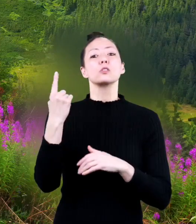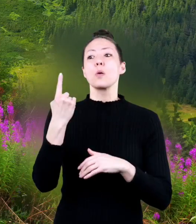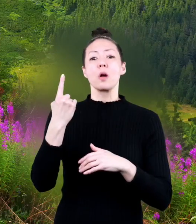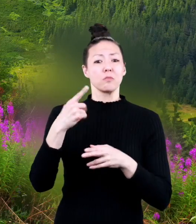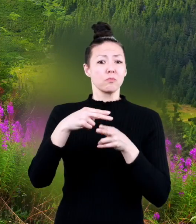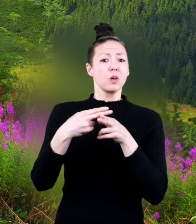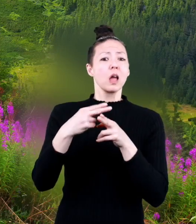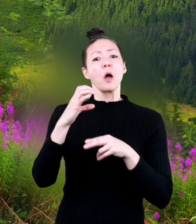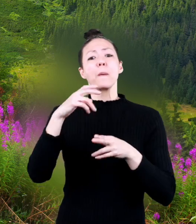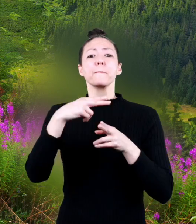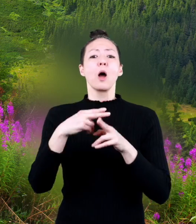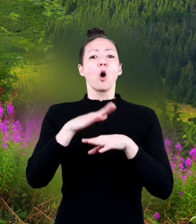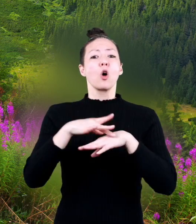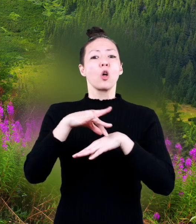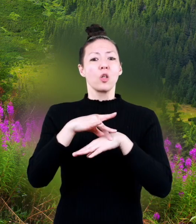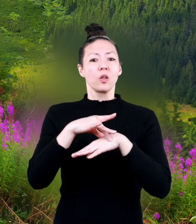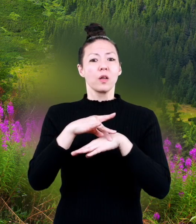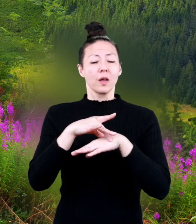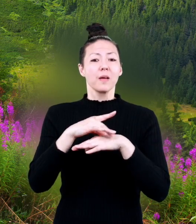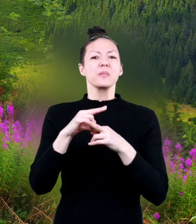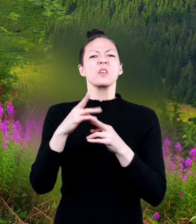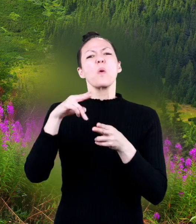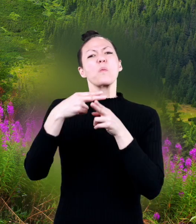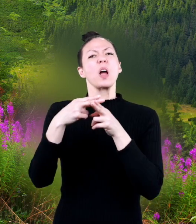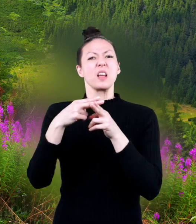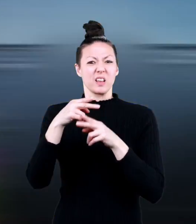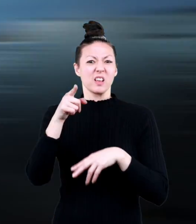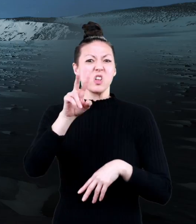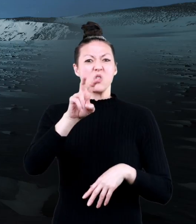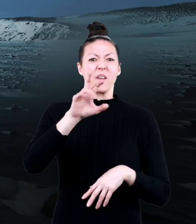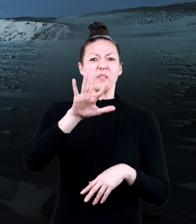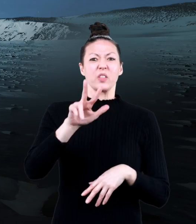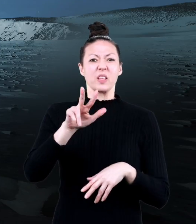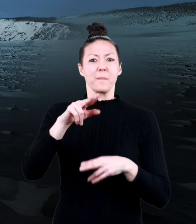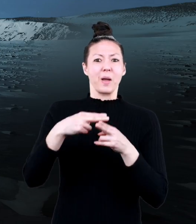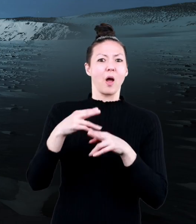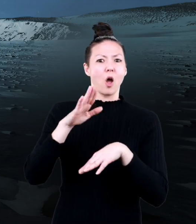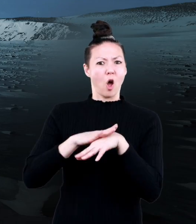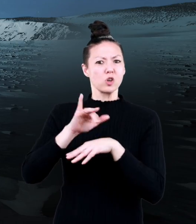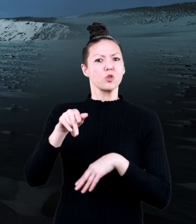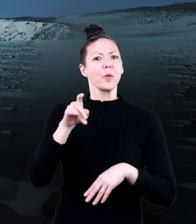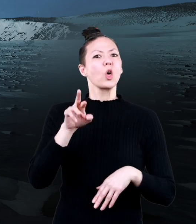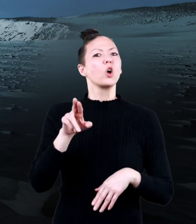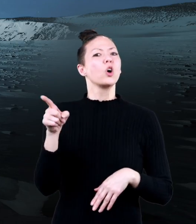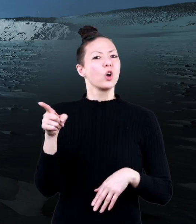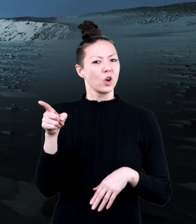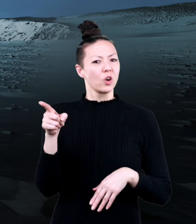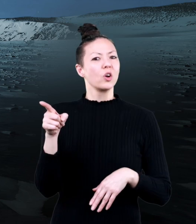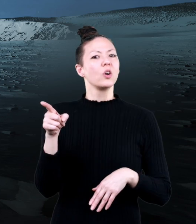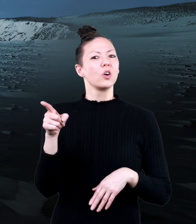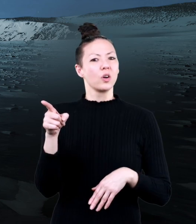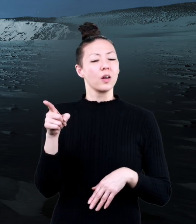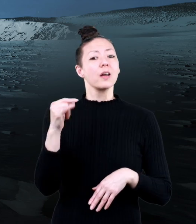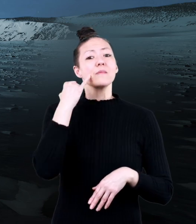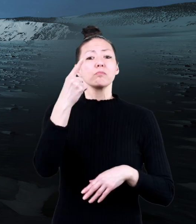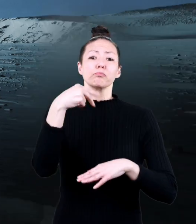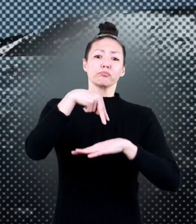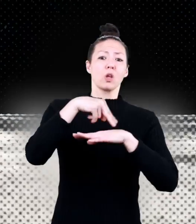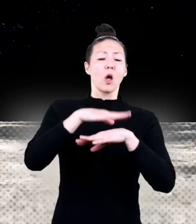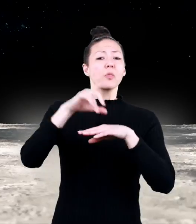Which means that someone who weighs 100 pounds on Earth would weigh 253 pounds on Jupiter.